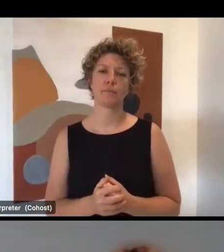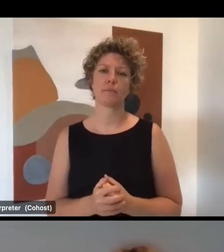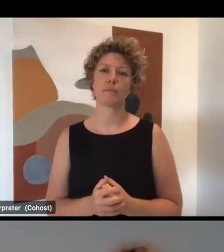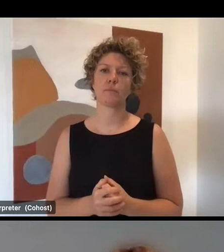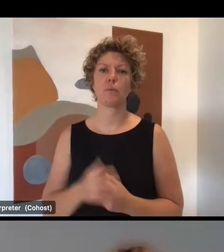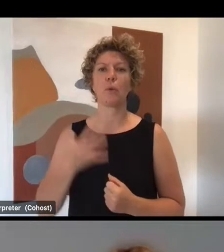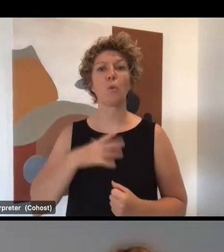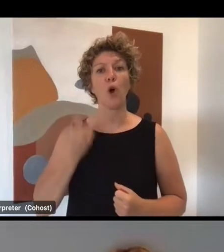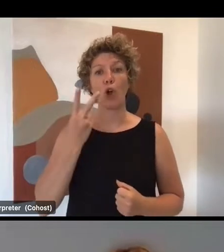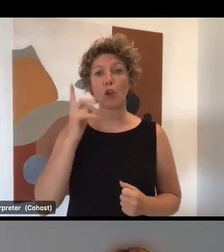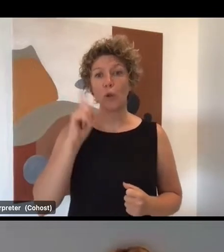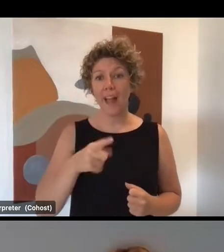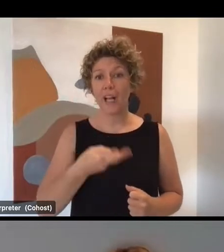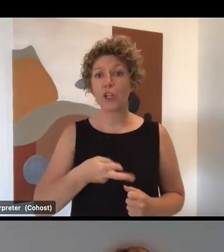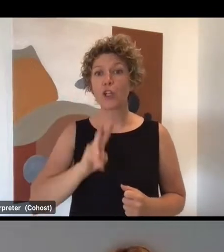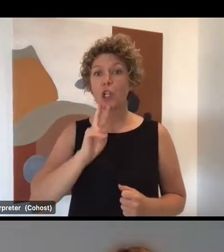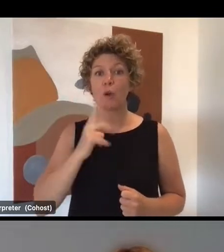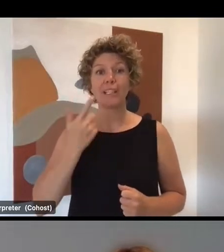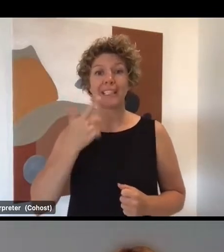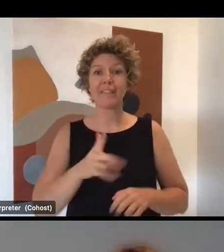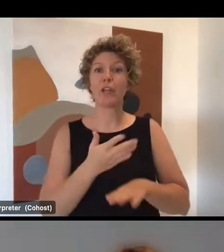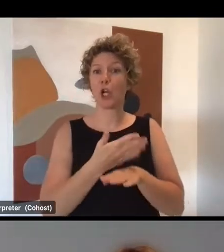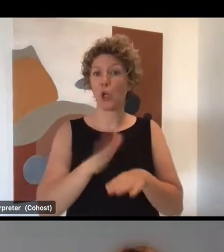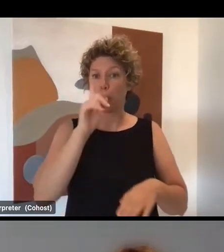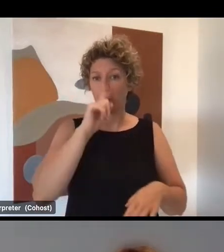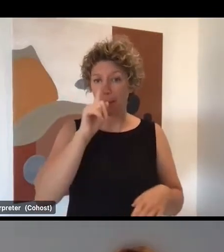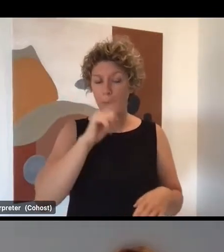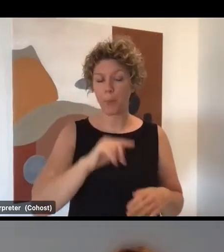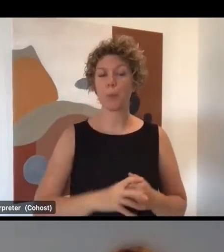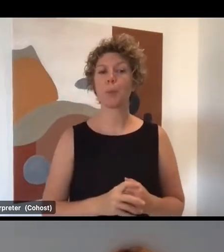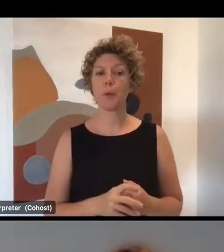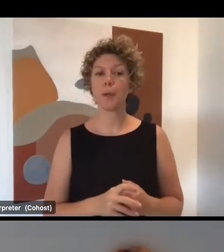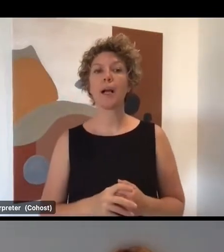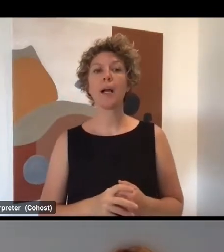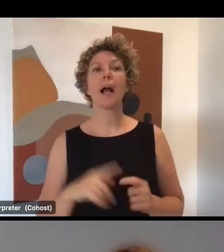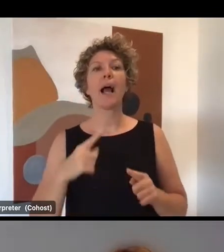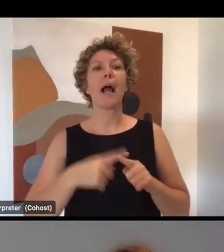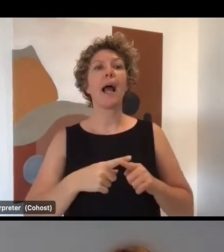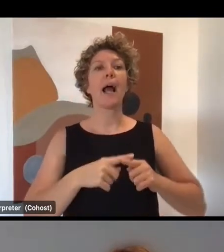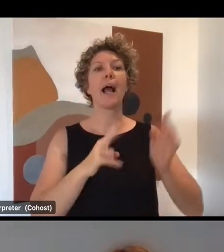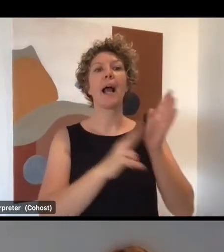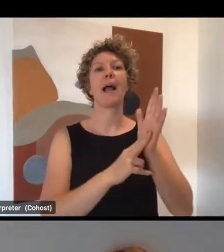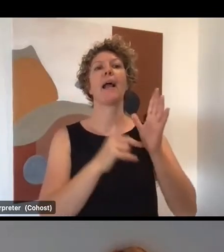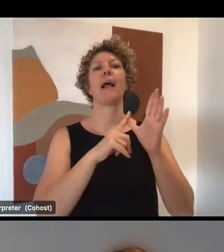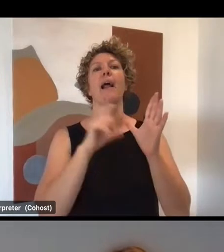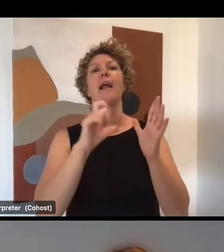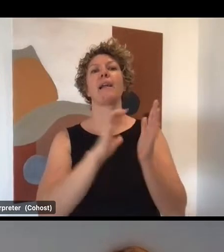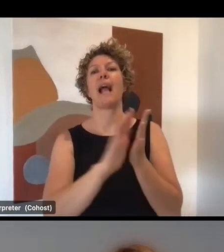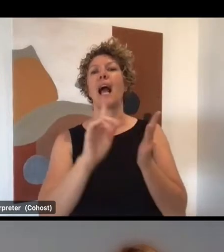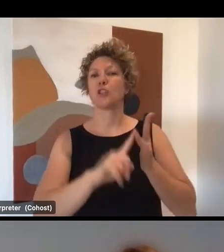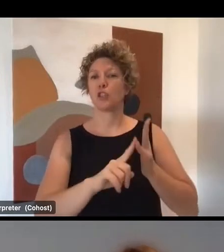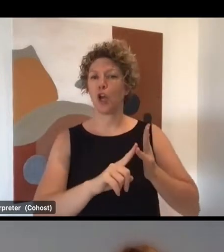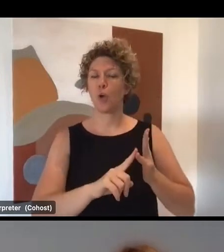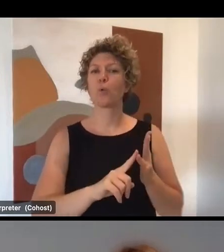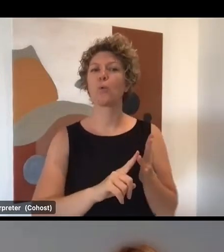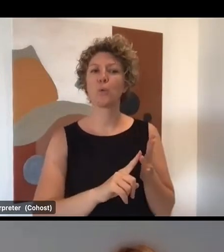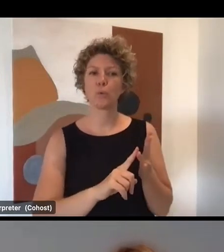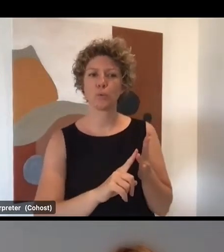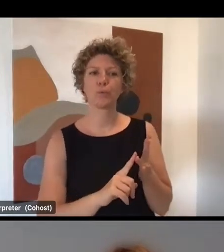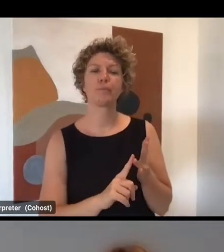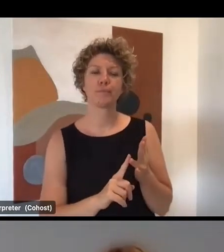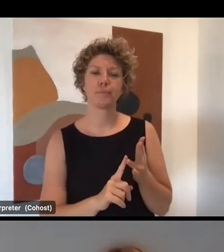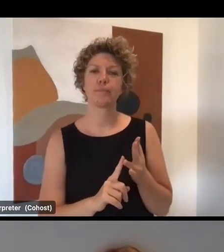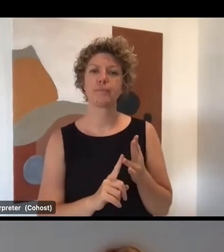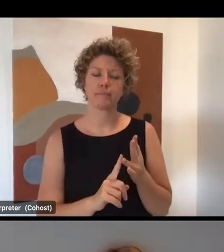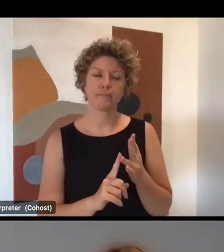,272 new personal care workers and the National Aboriginal Community Controlled Health Organisation or NACHO